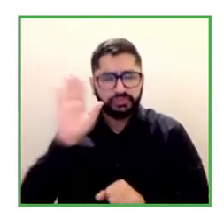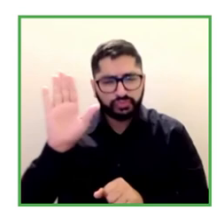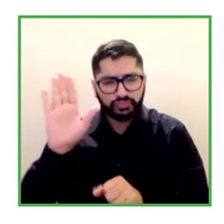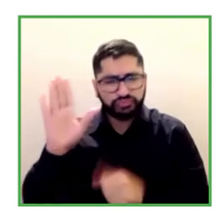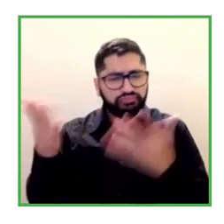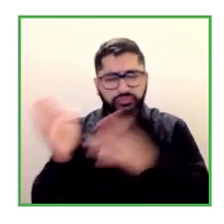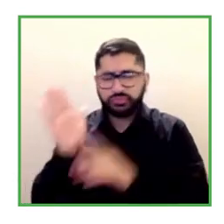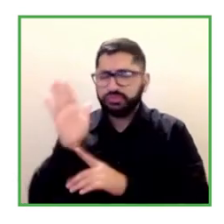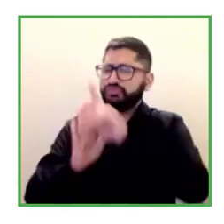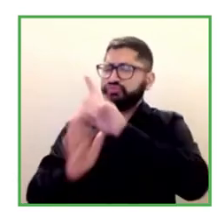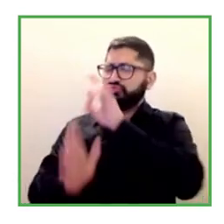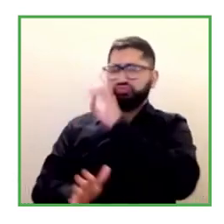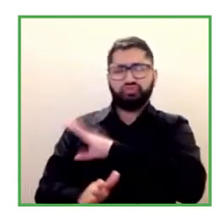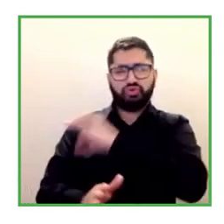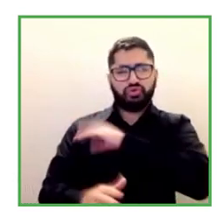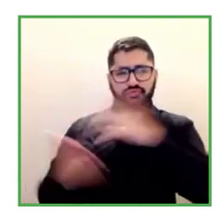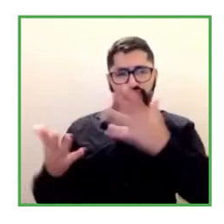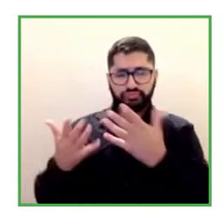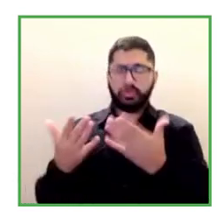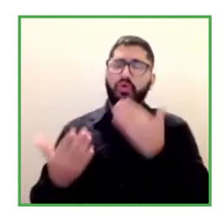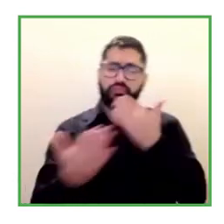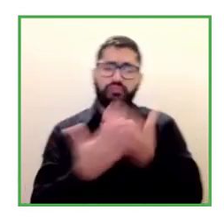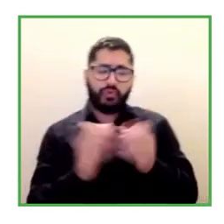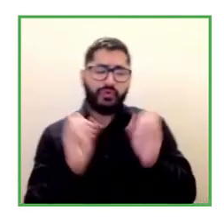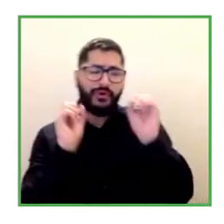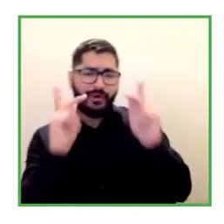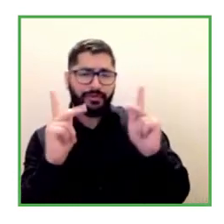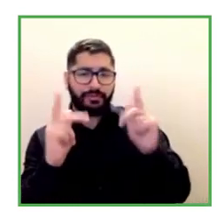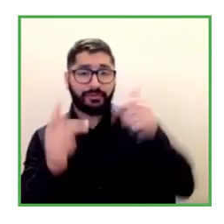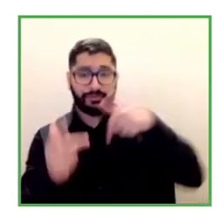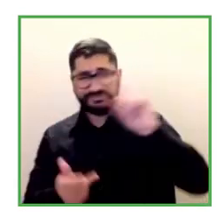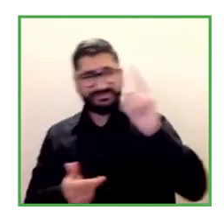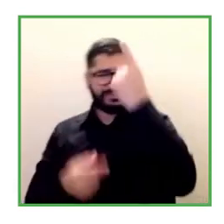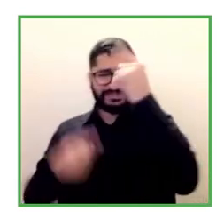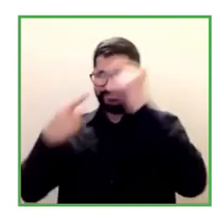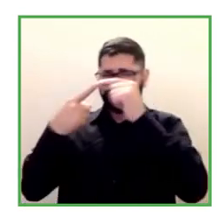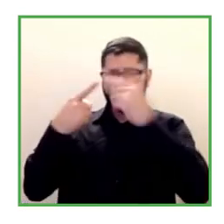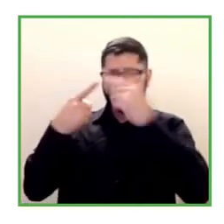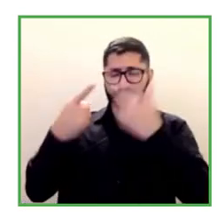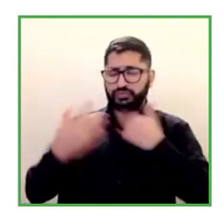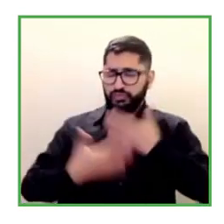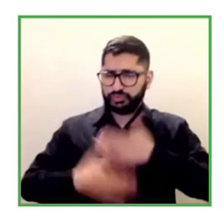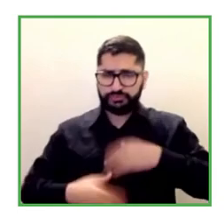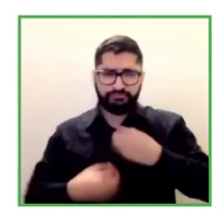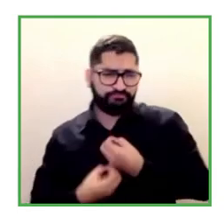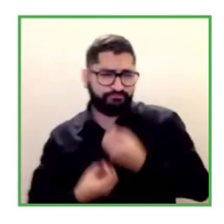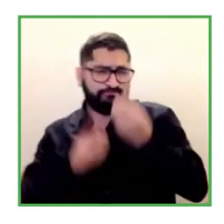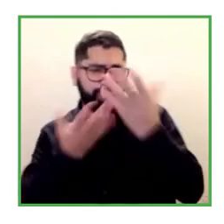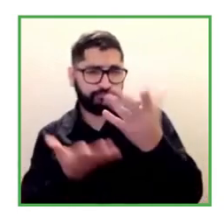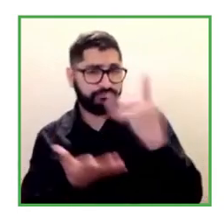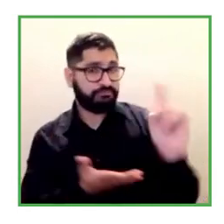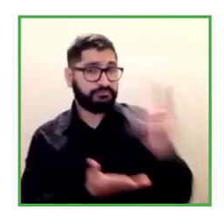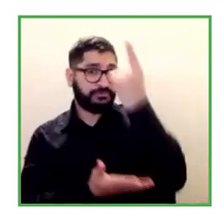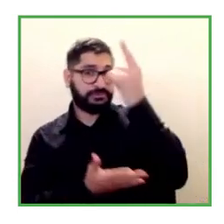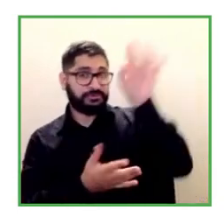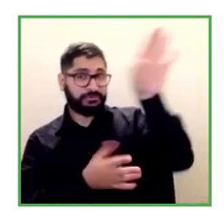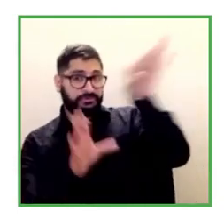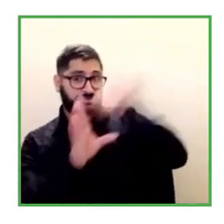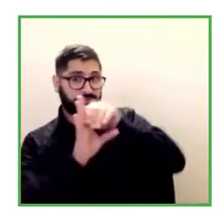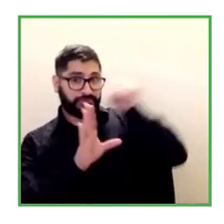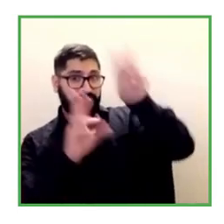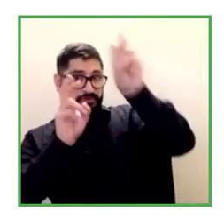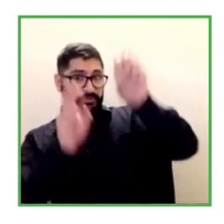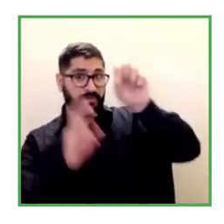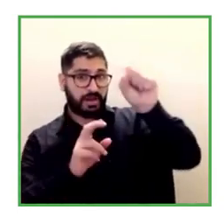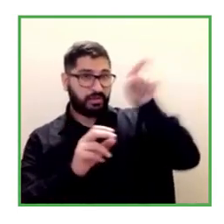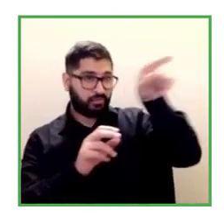well first of all i agree with alejandra and to complement